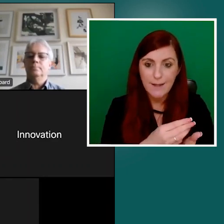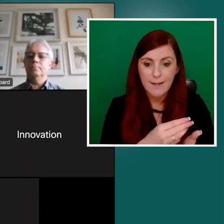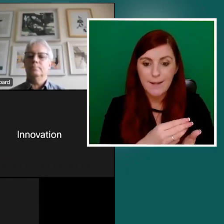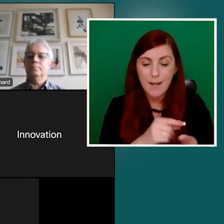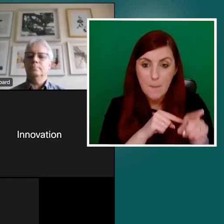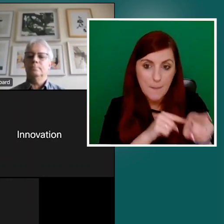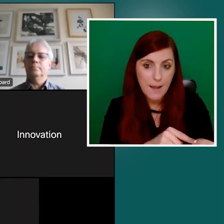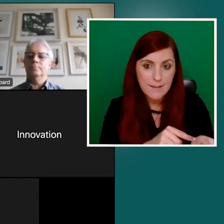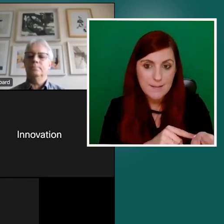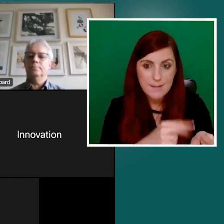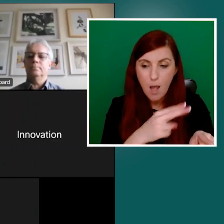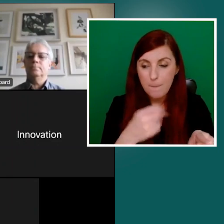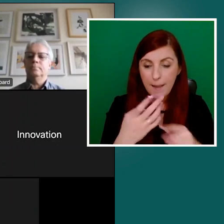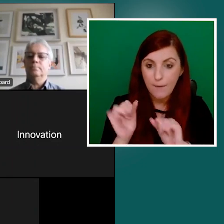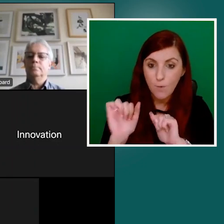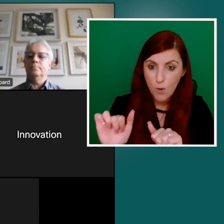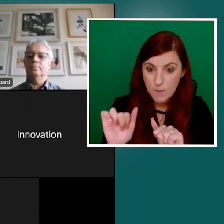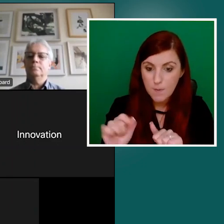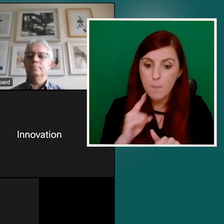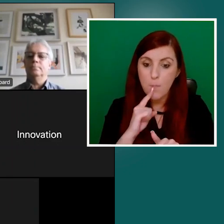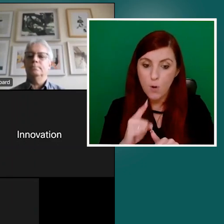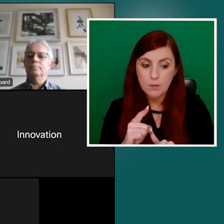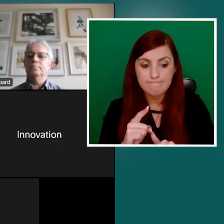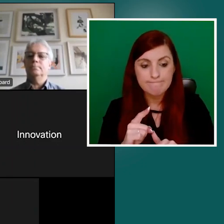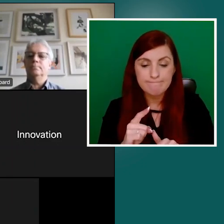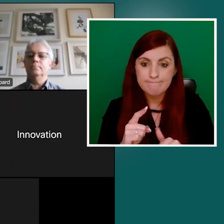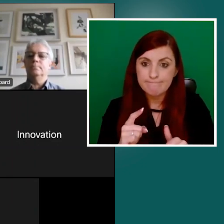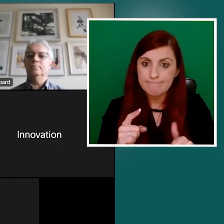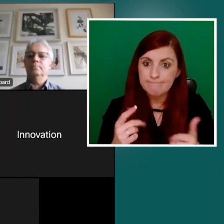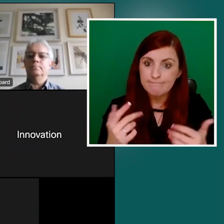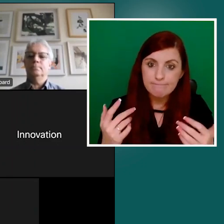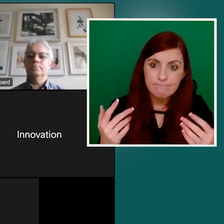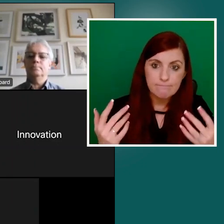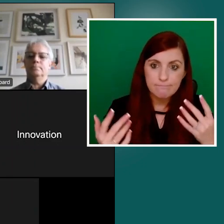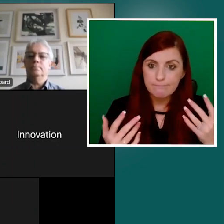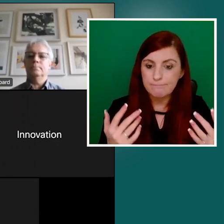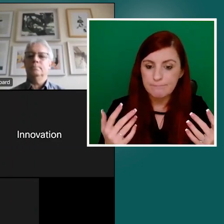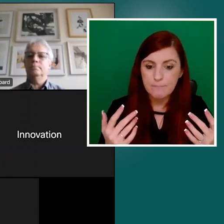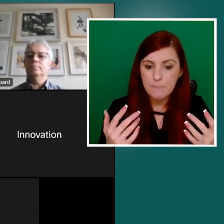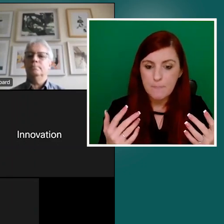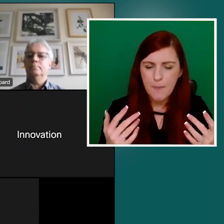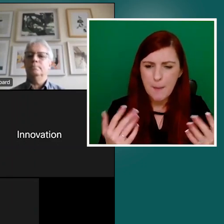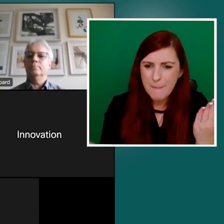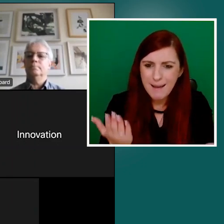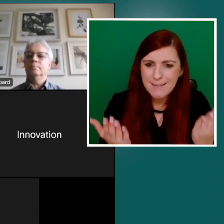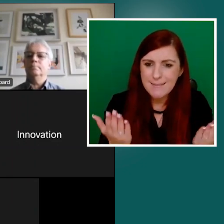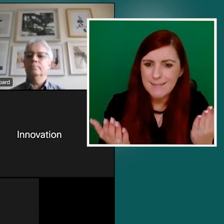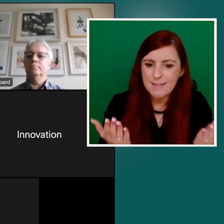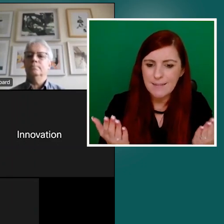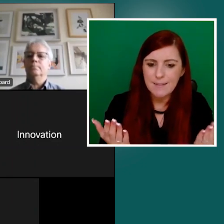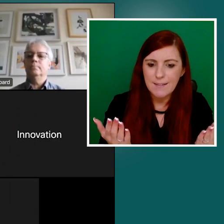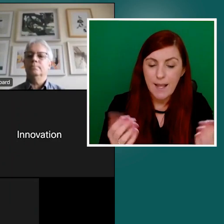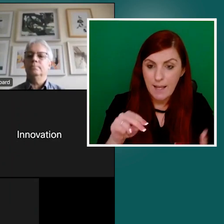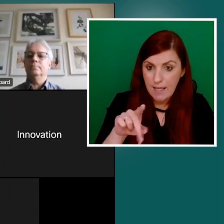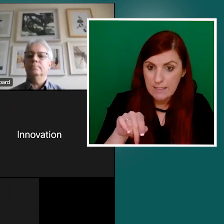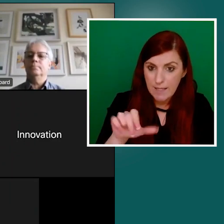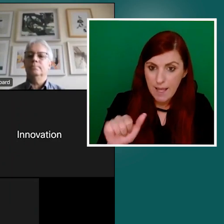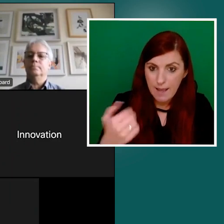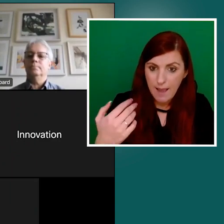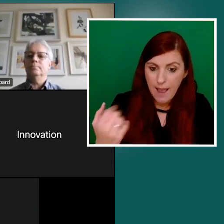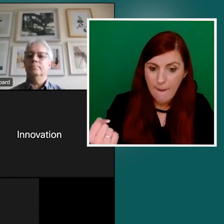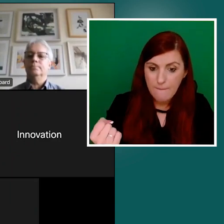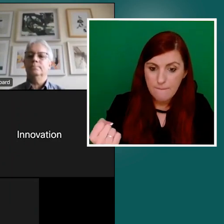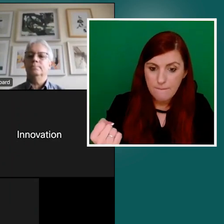um, where does that balance lie? mean, does the NDA have the teeth to make sure that we comply if, if